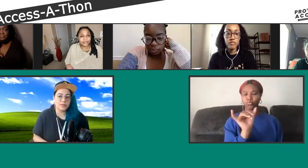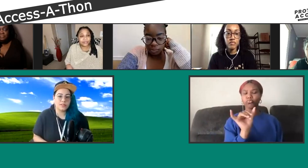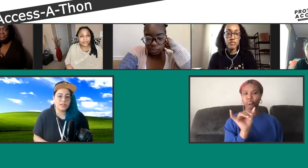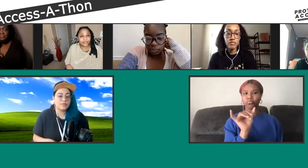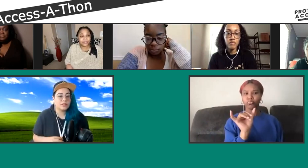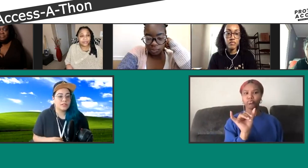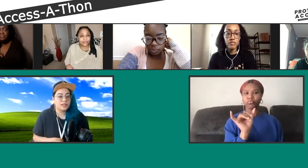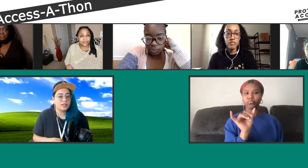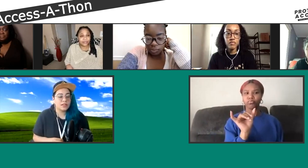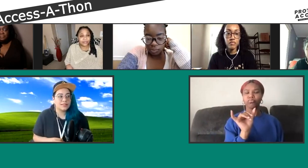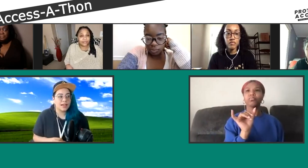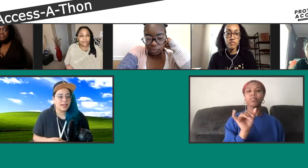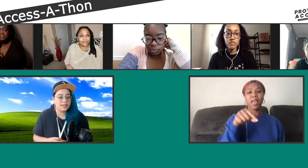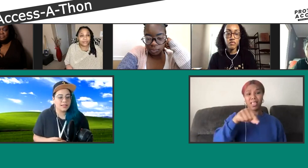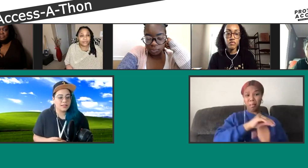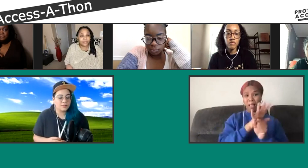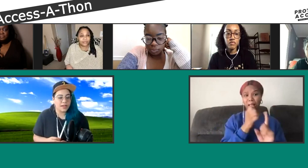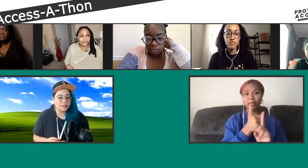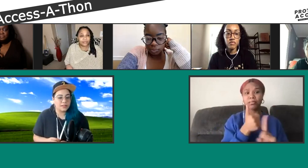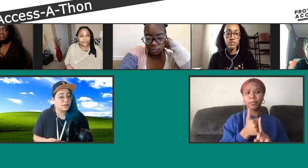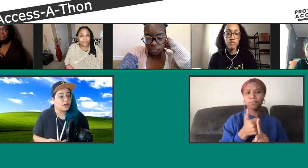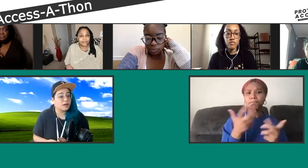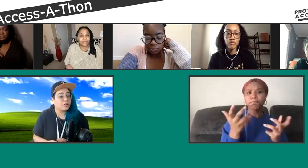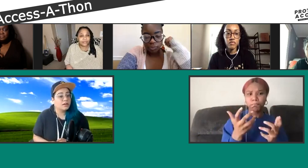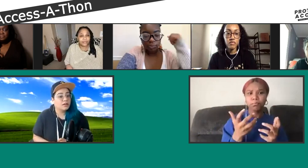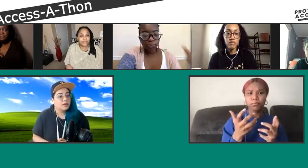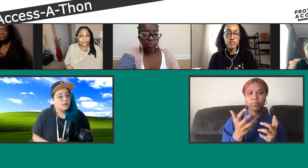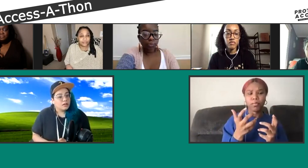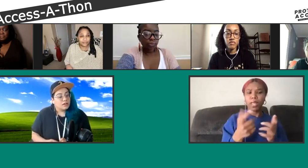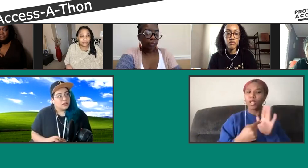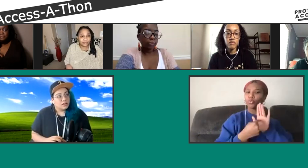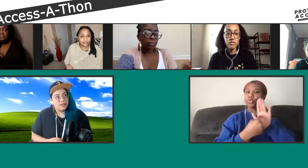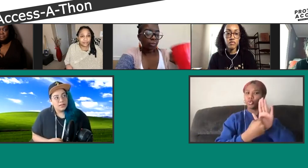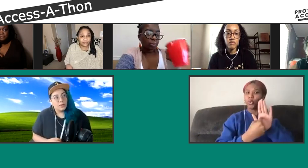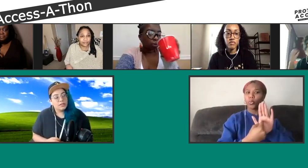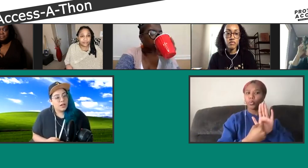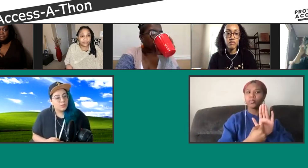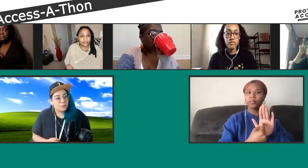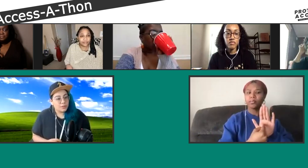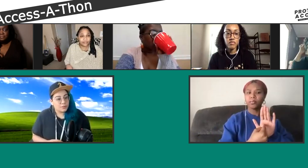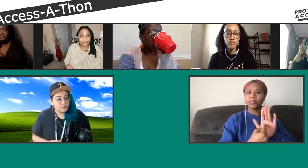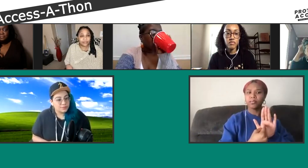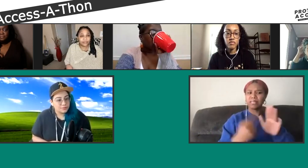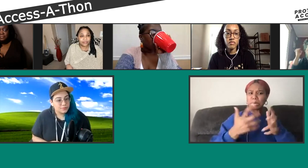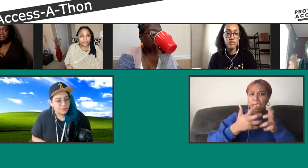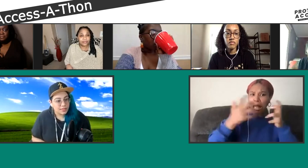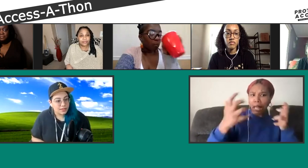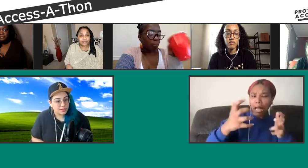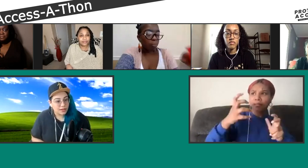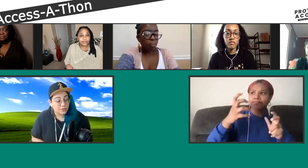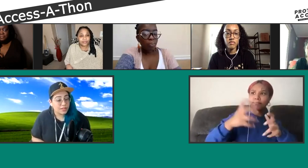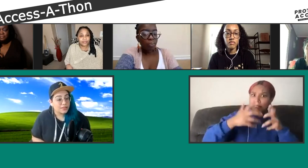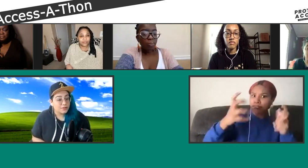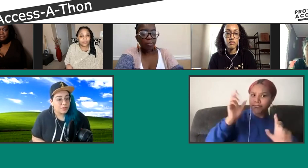this pandemic has definitely done is highlighted the fact that there are quite a lot more people than